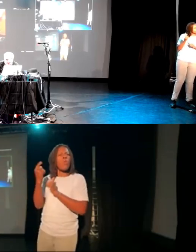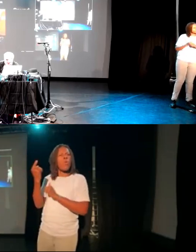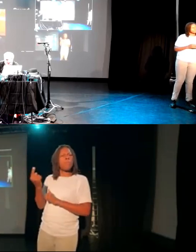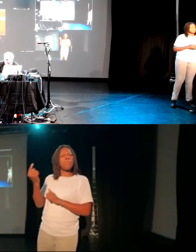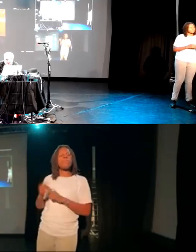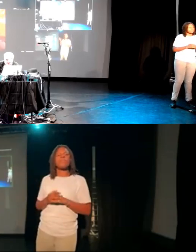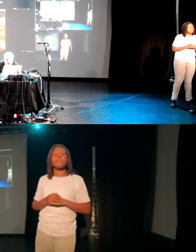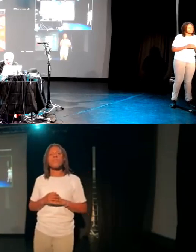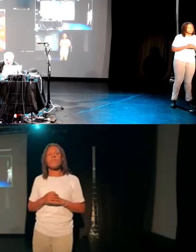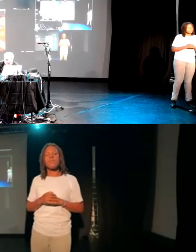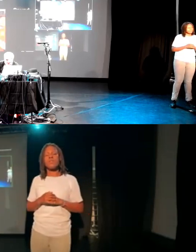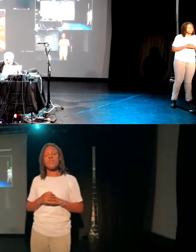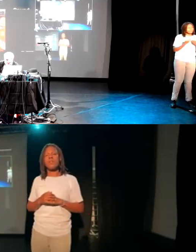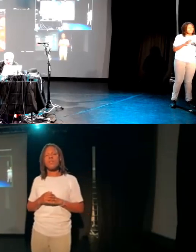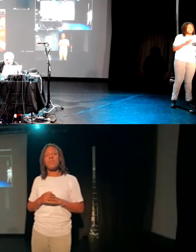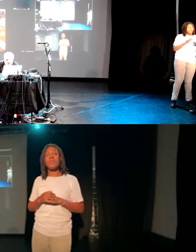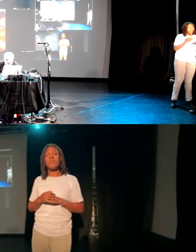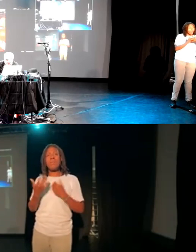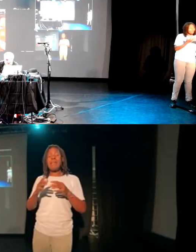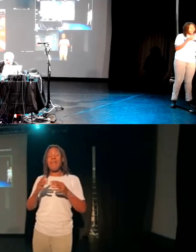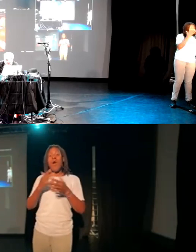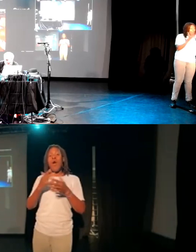prototyping in the session.